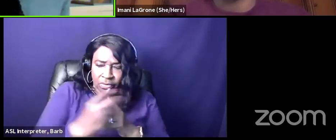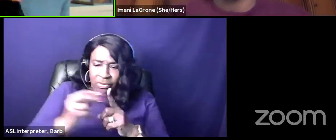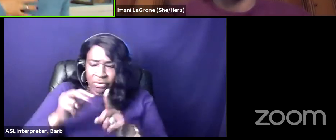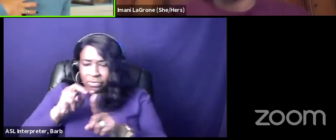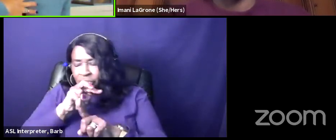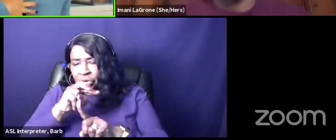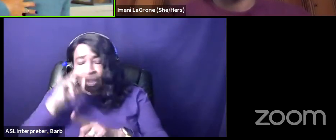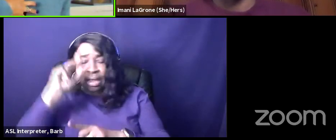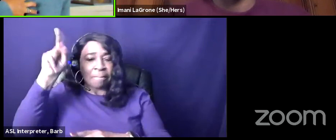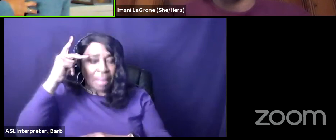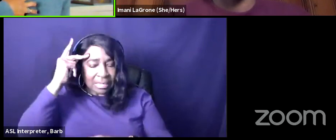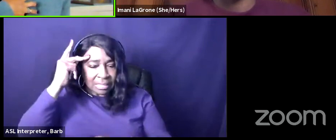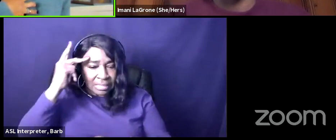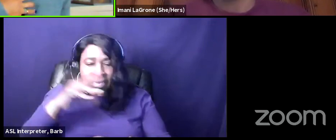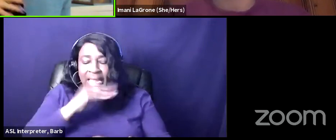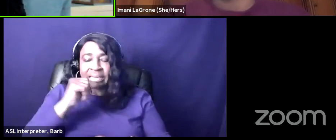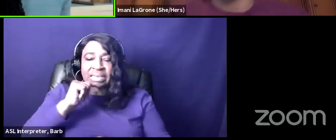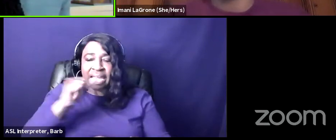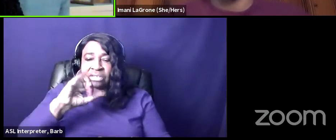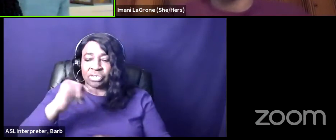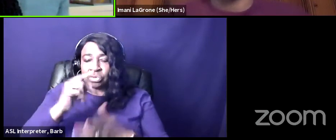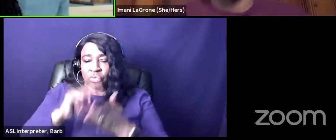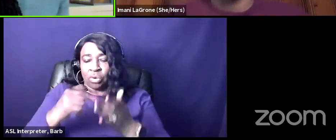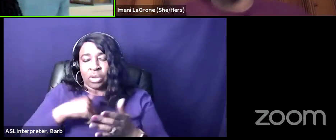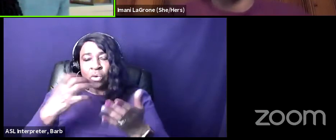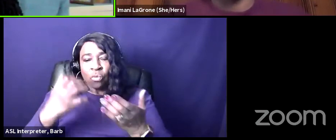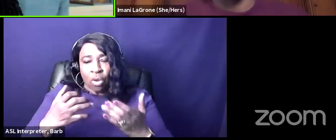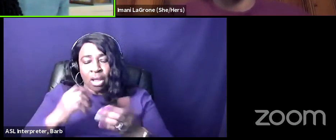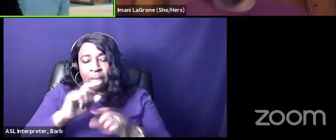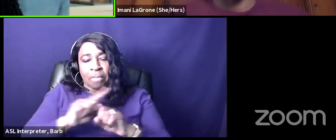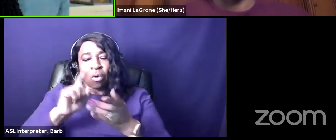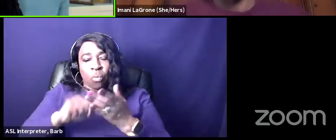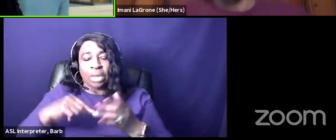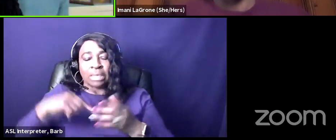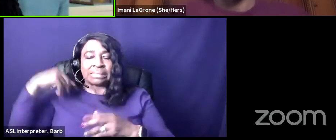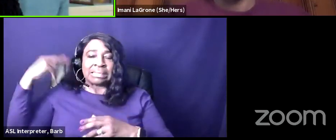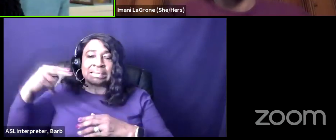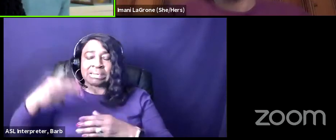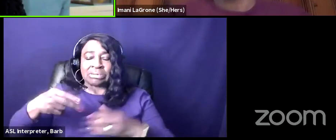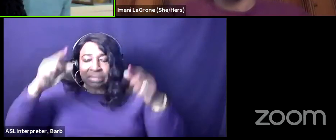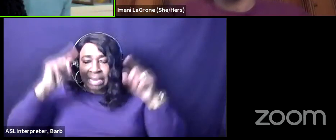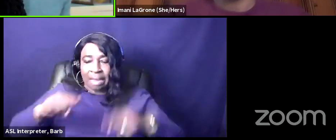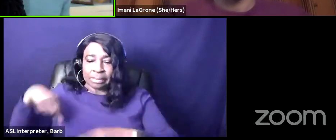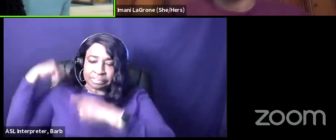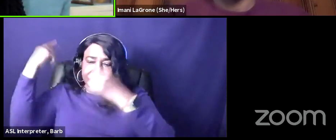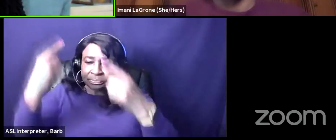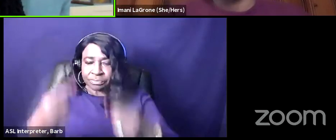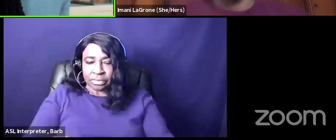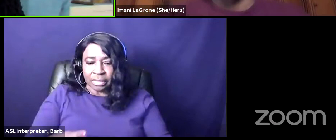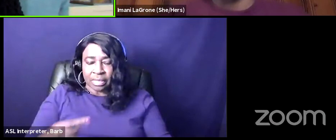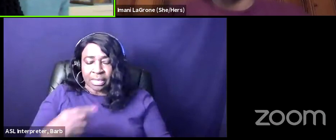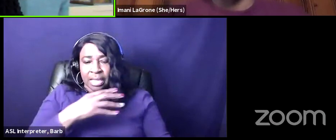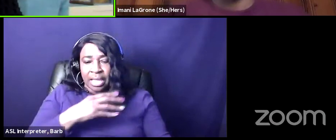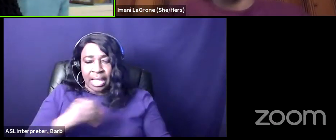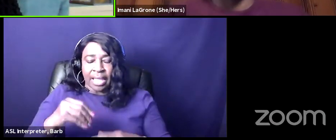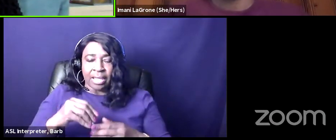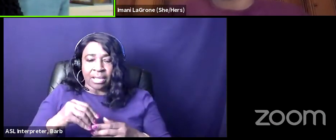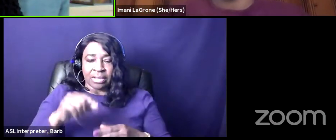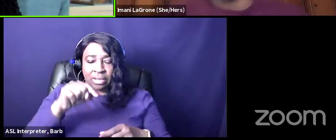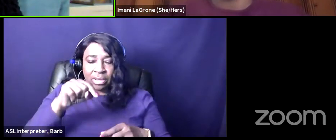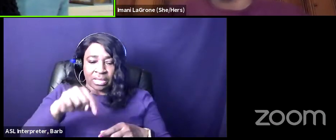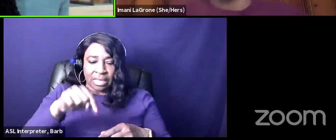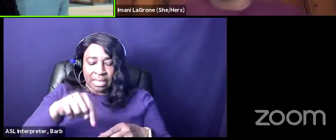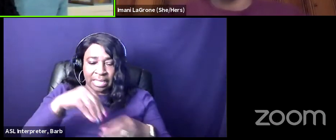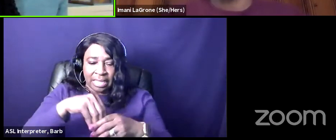and not just what we want but what is a historical reality in this country and the capacity of white america